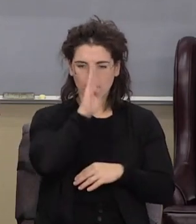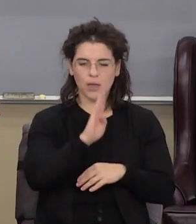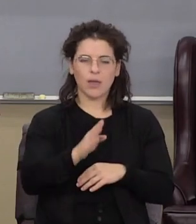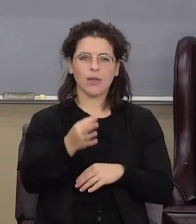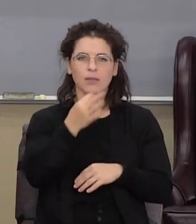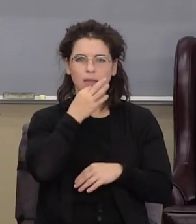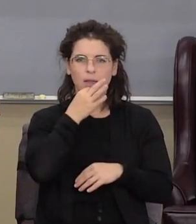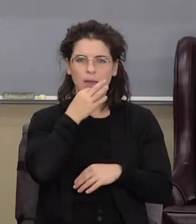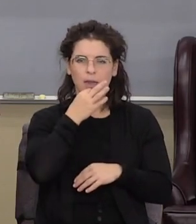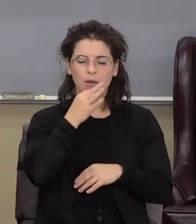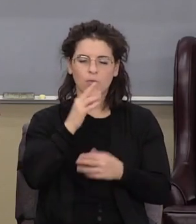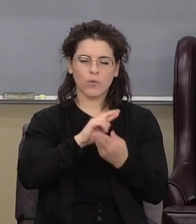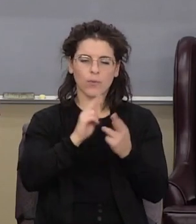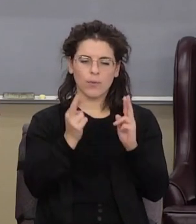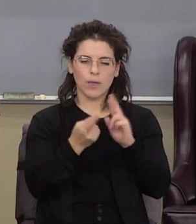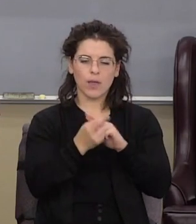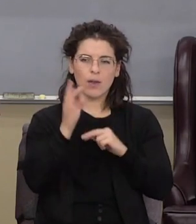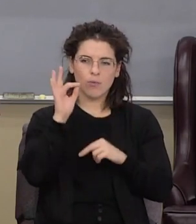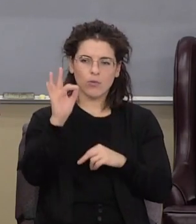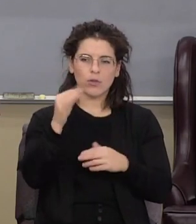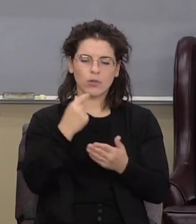I was traveling